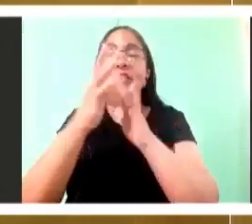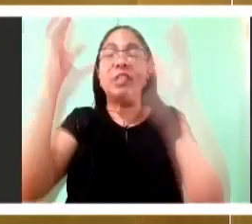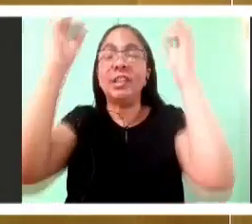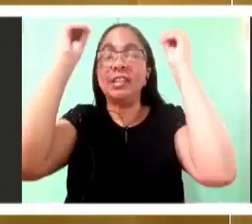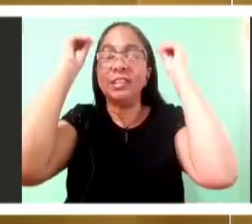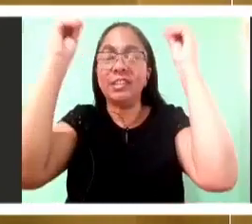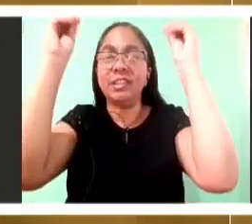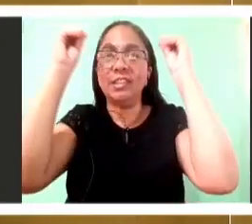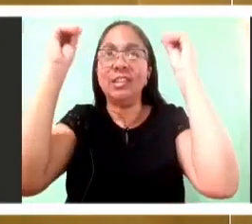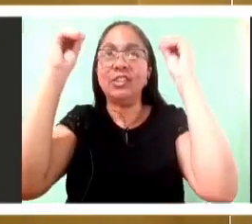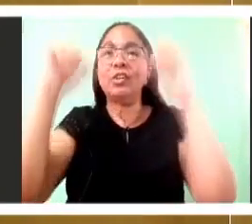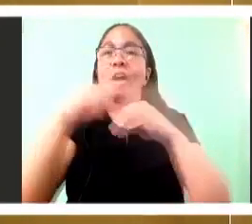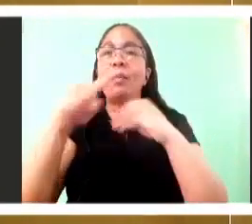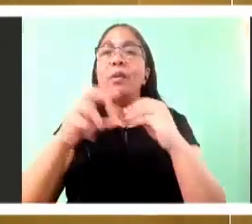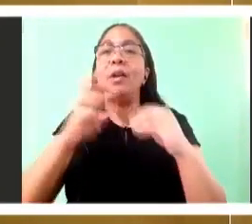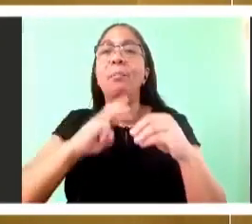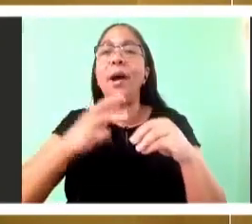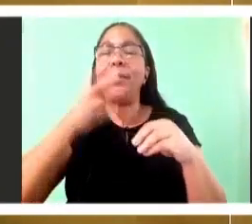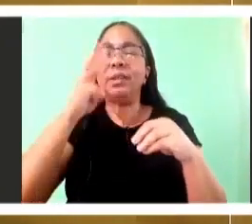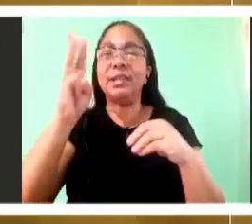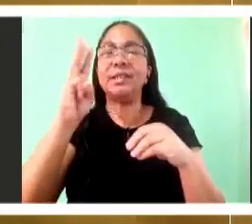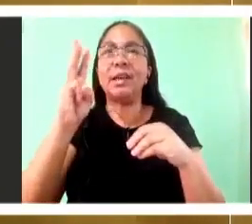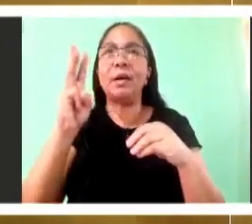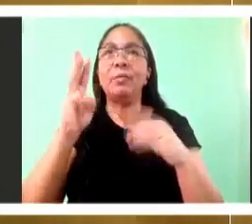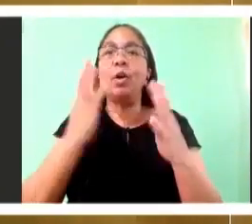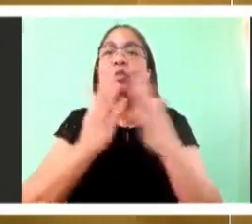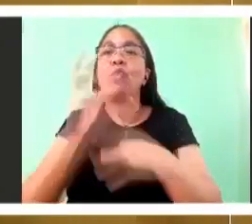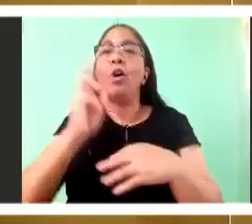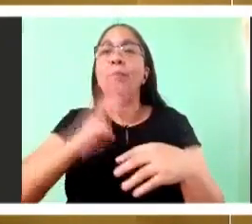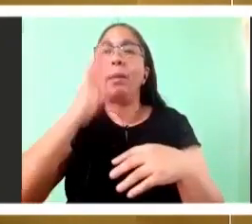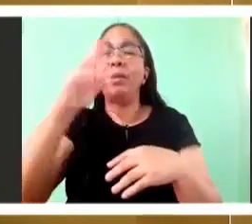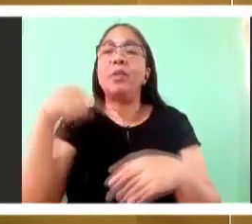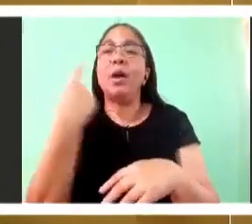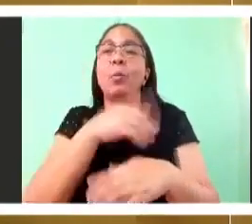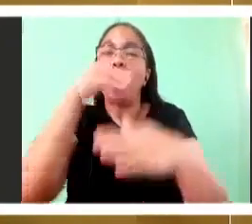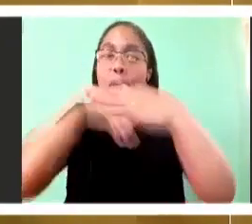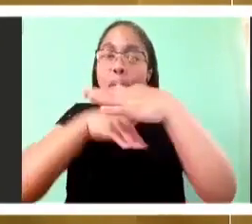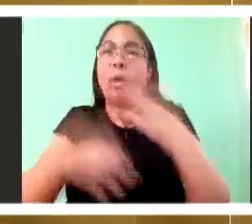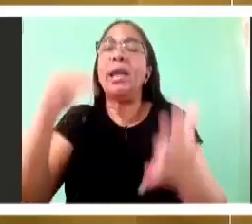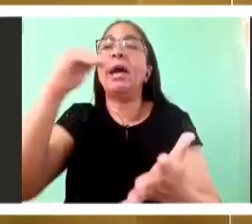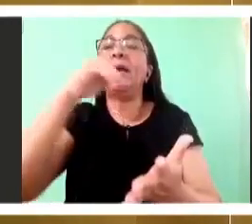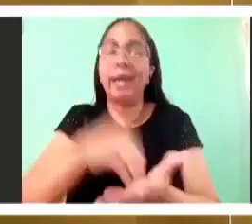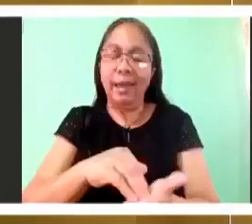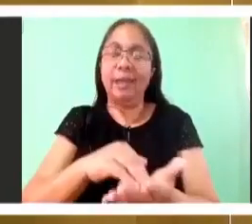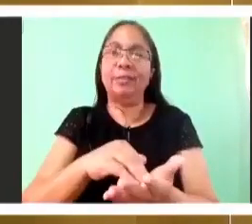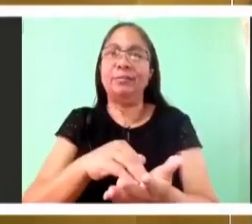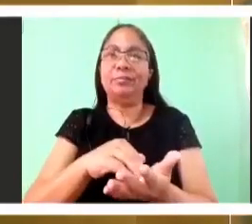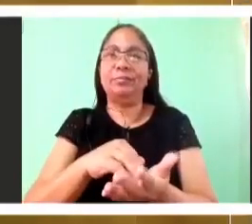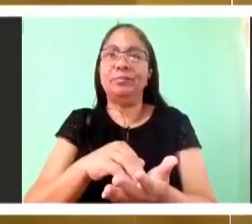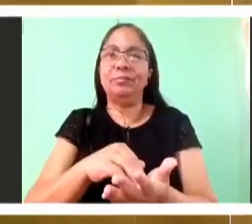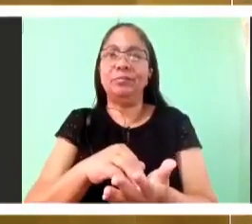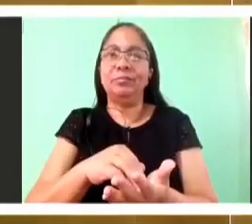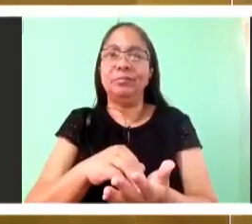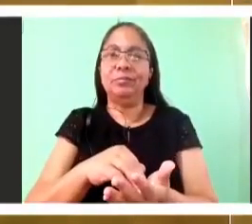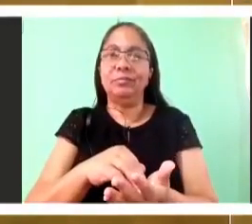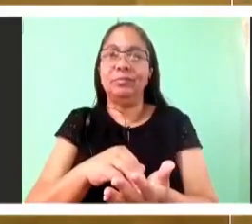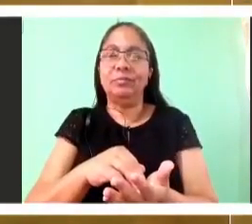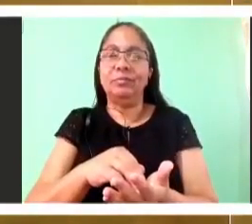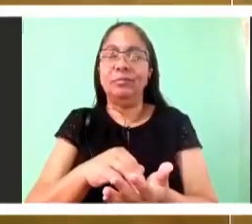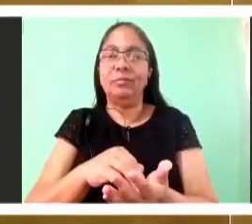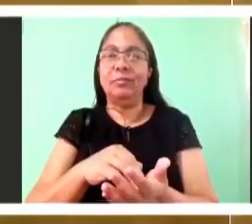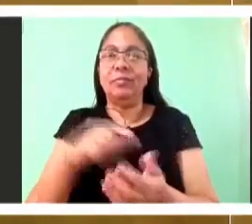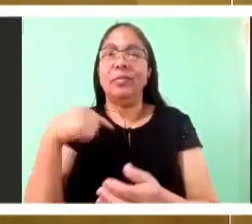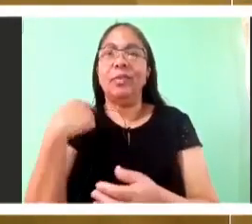children of God. He's moving the discourse now from anything on the human plane,